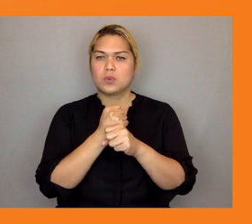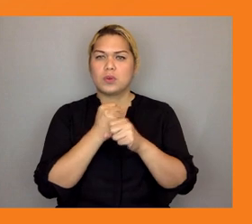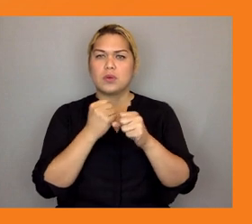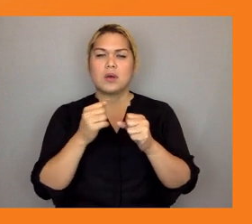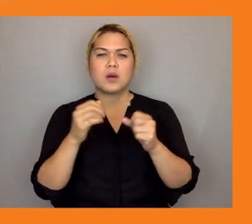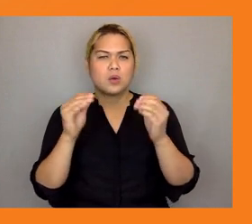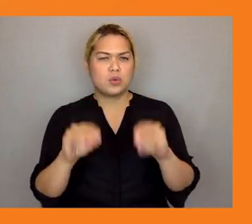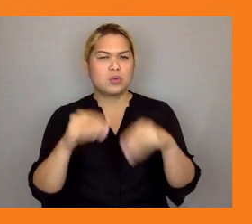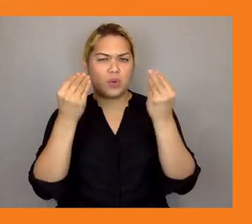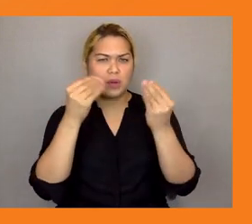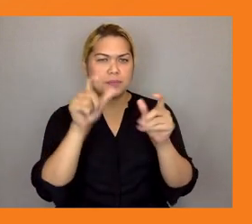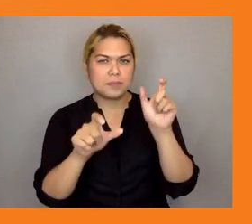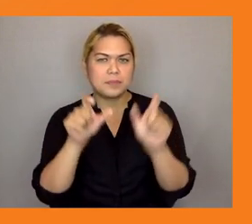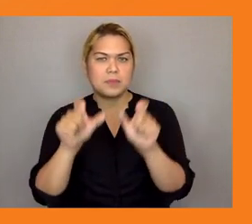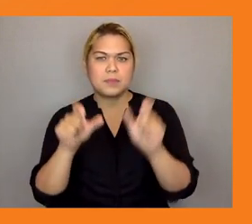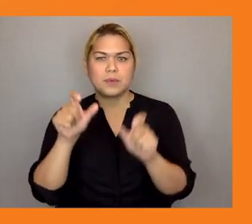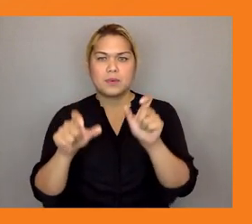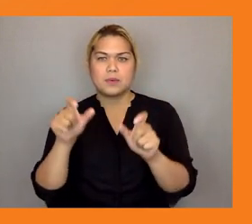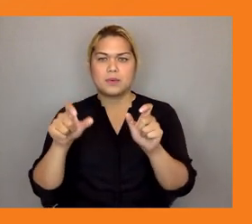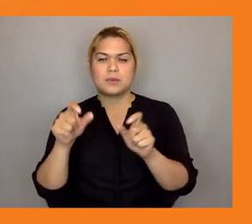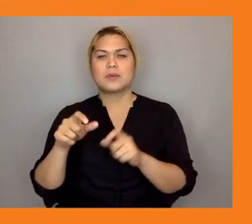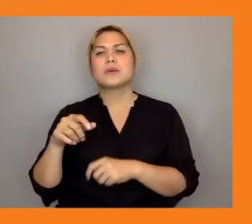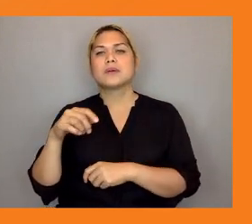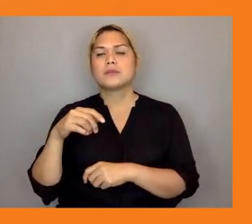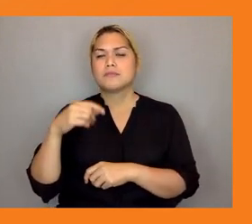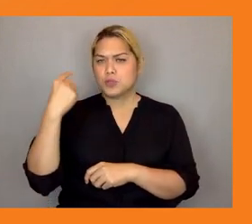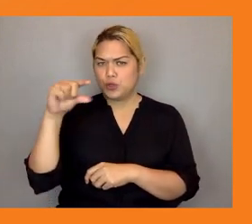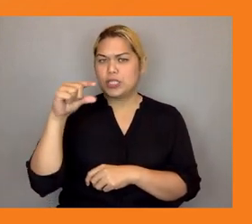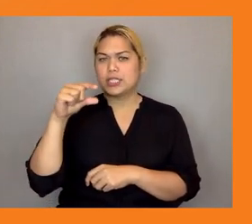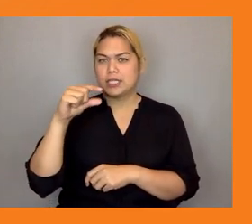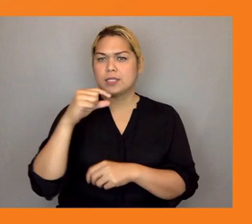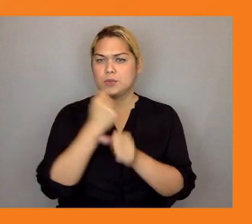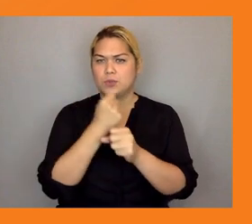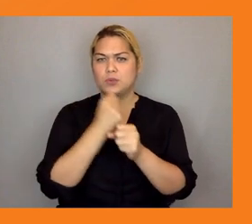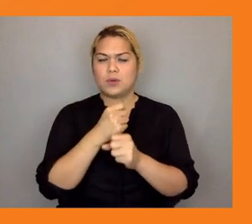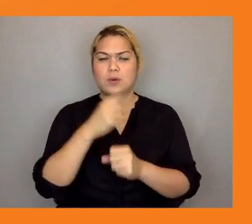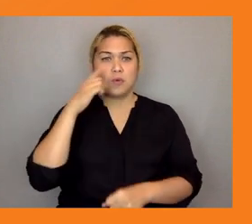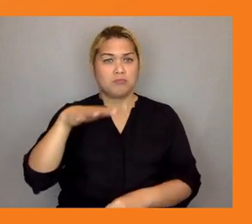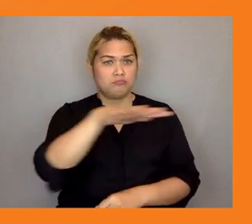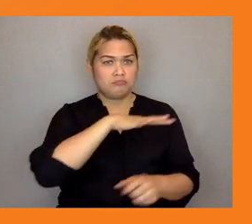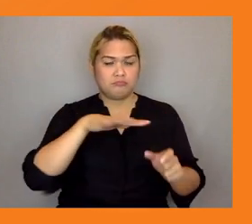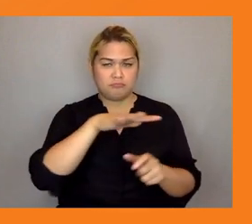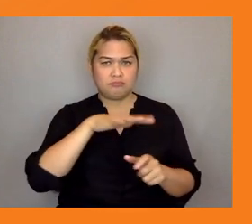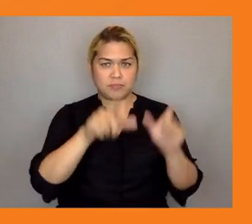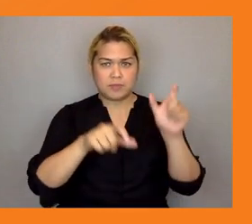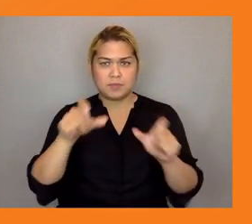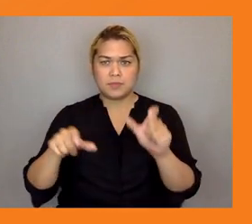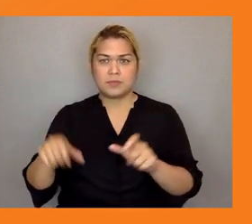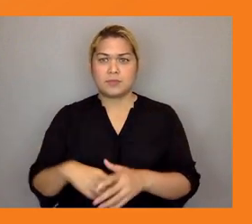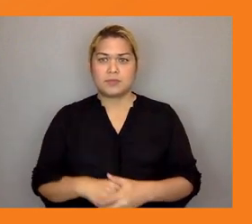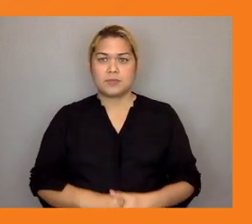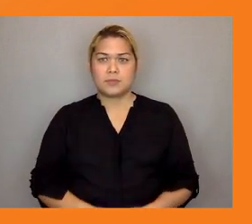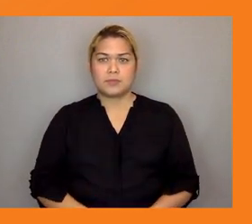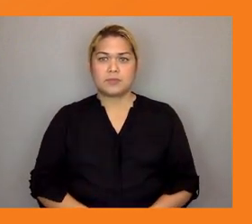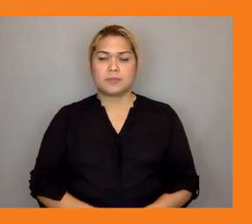jobs among young people now in addition the the choice of green